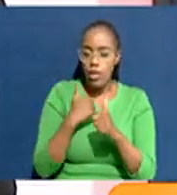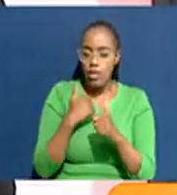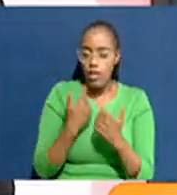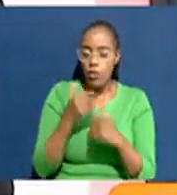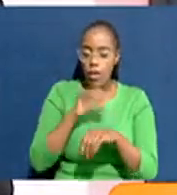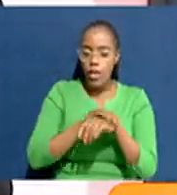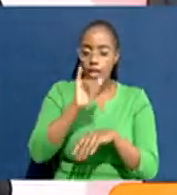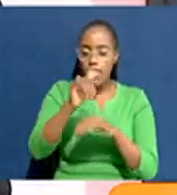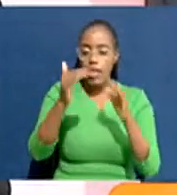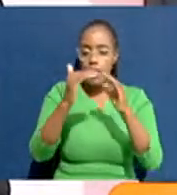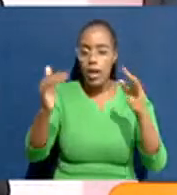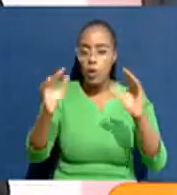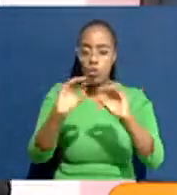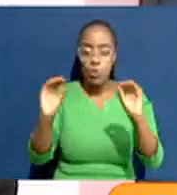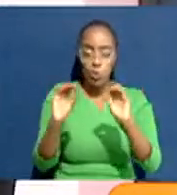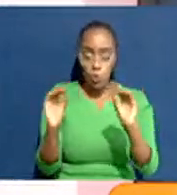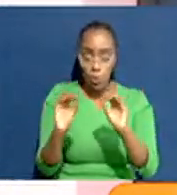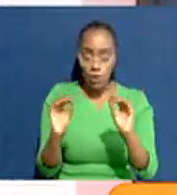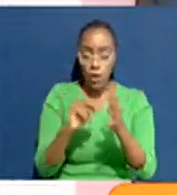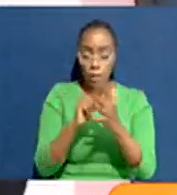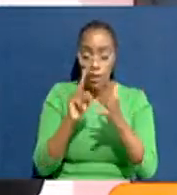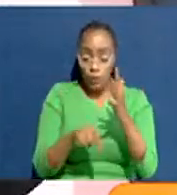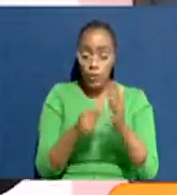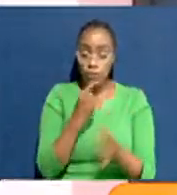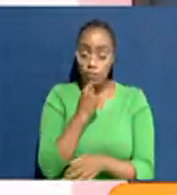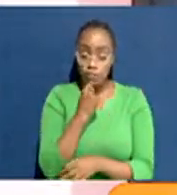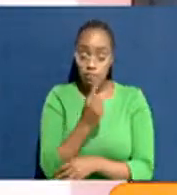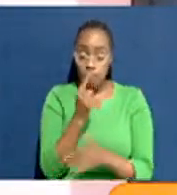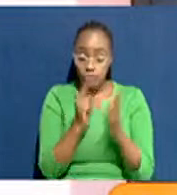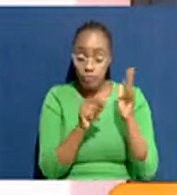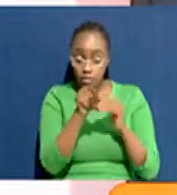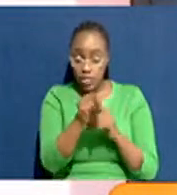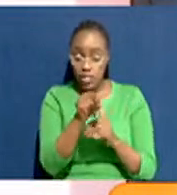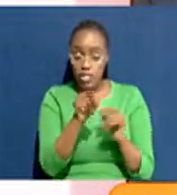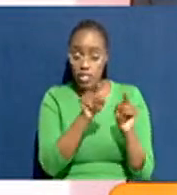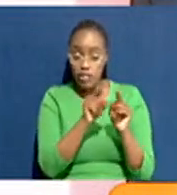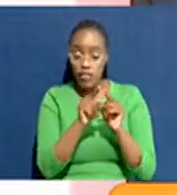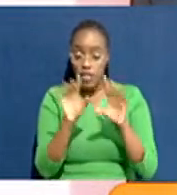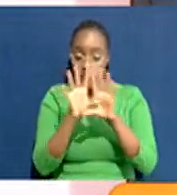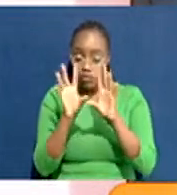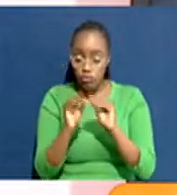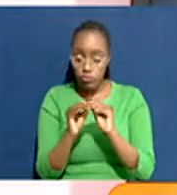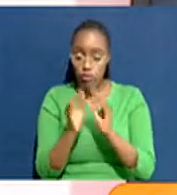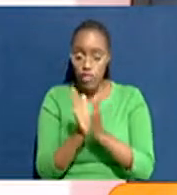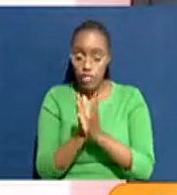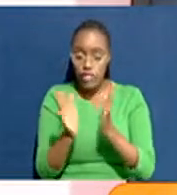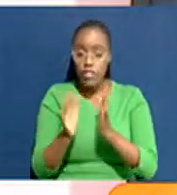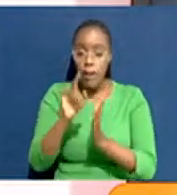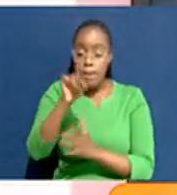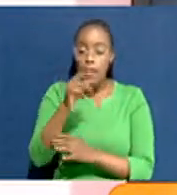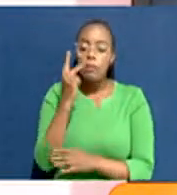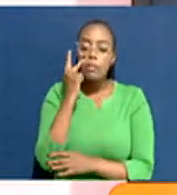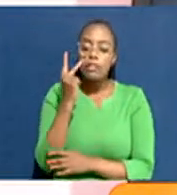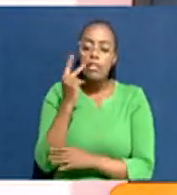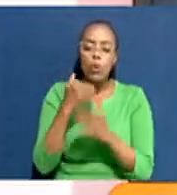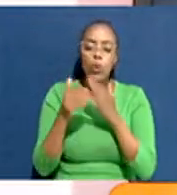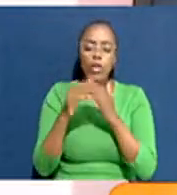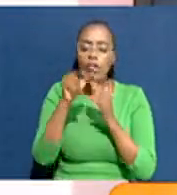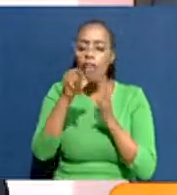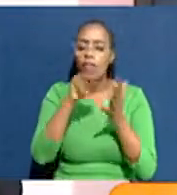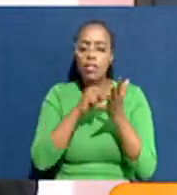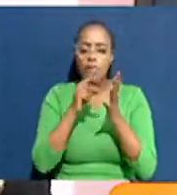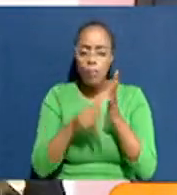get that house, you know. And therefore, that's why I'm saying this in totality must be seen for what it is,